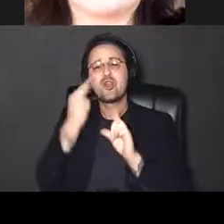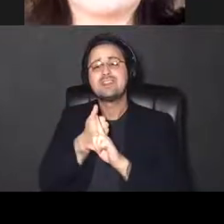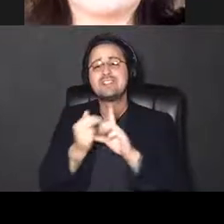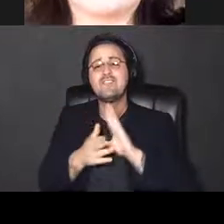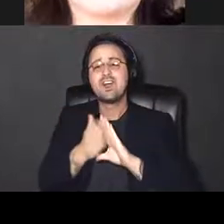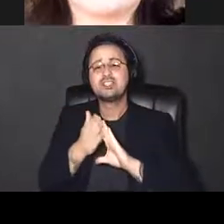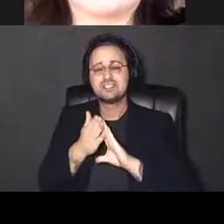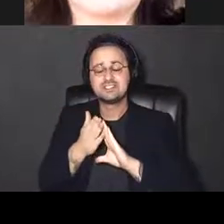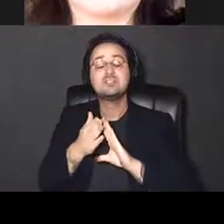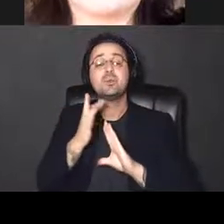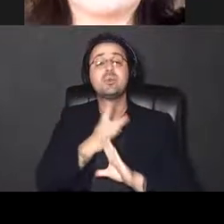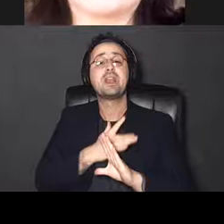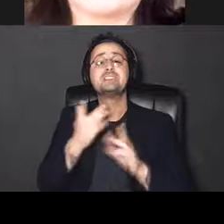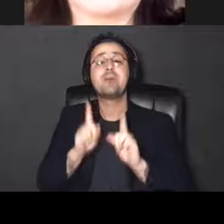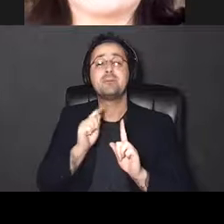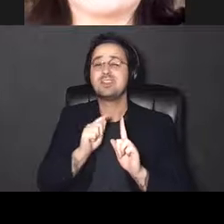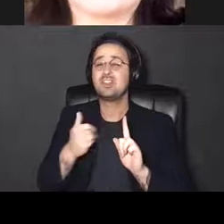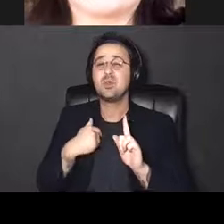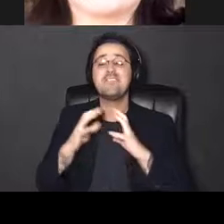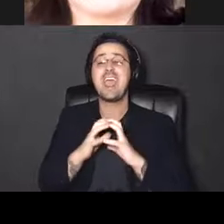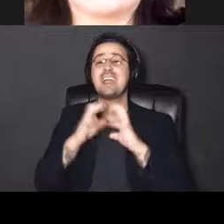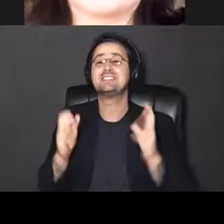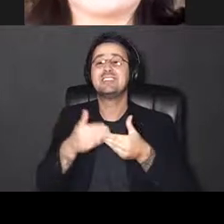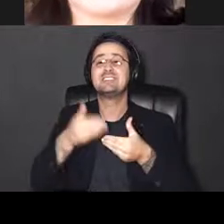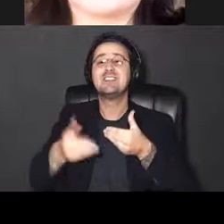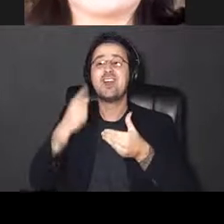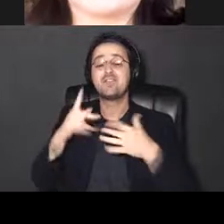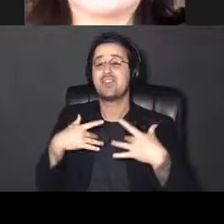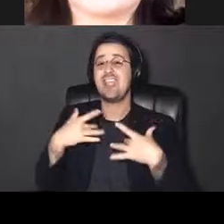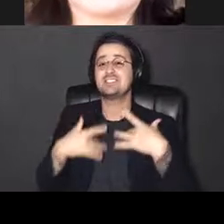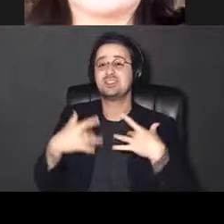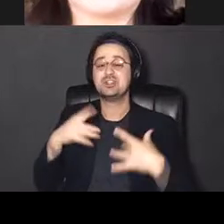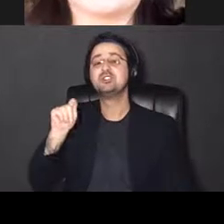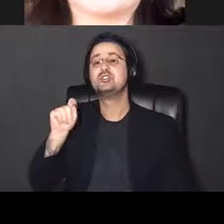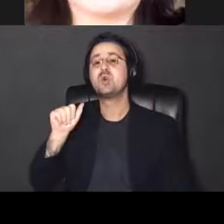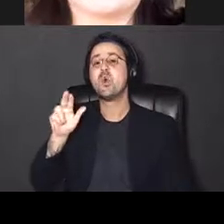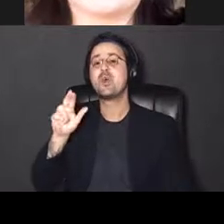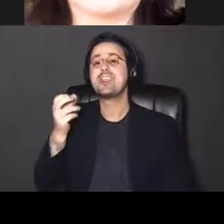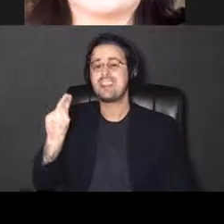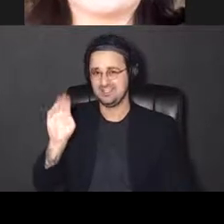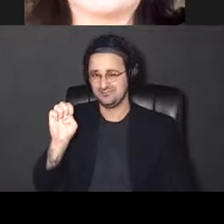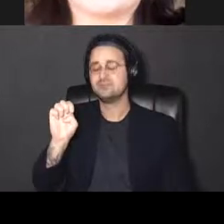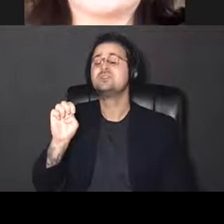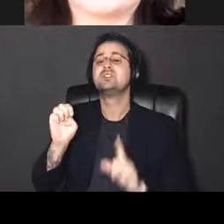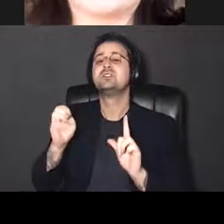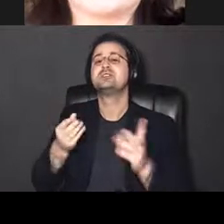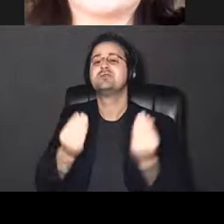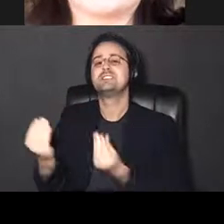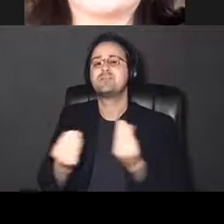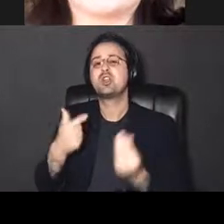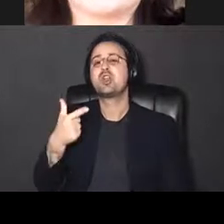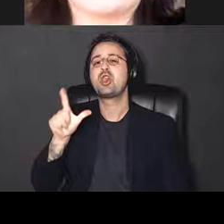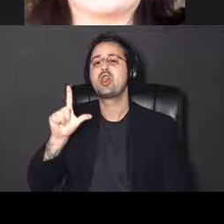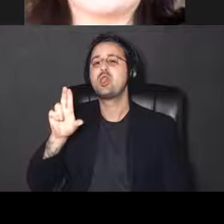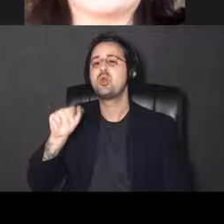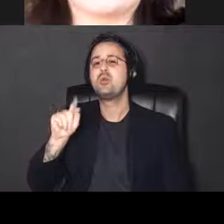And what ends up happening is there is an excess of the excitatory neurotransmitter glutamate that causes activation of a